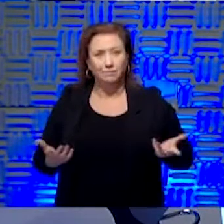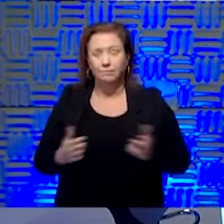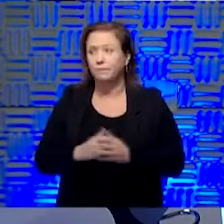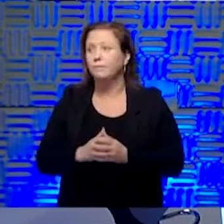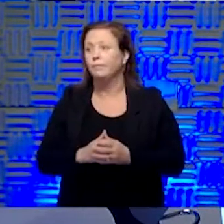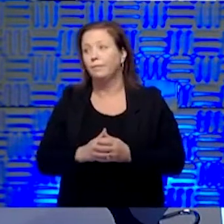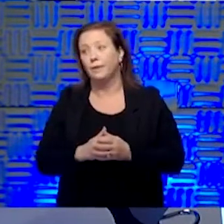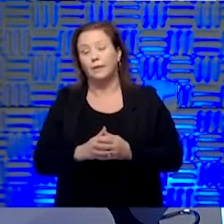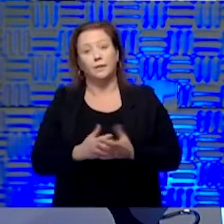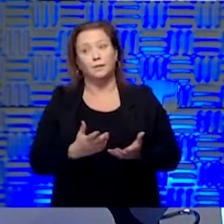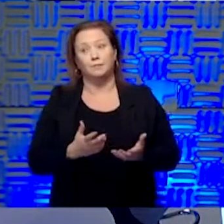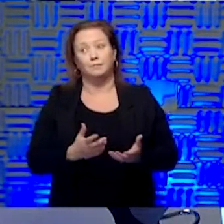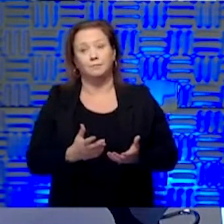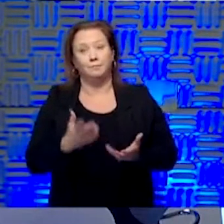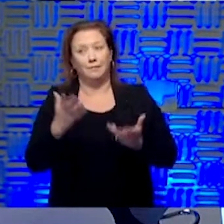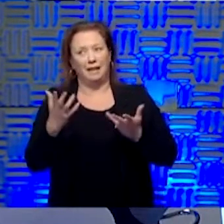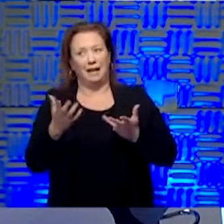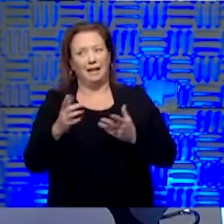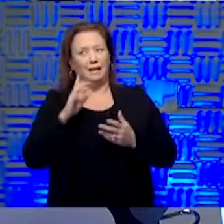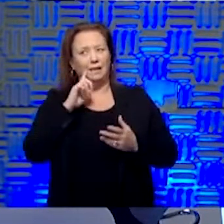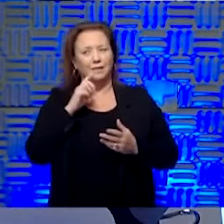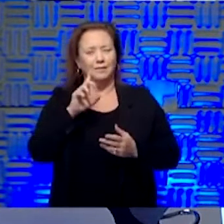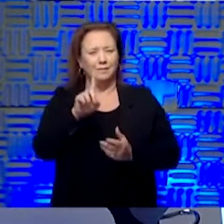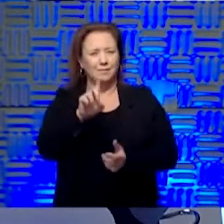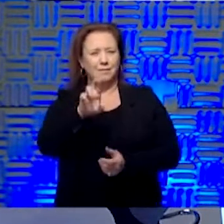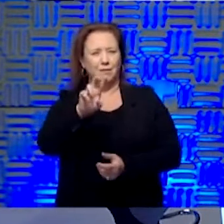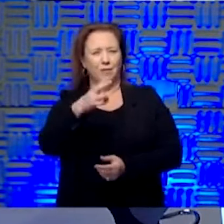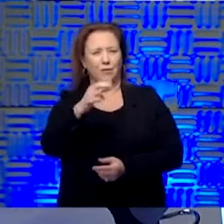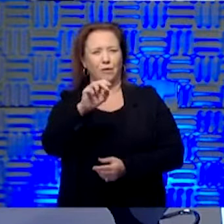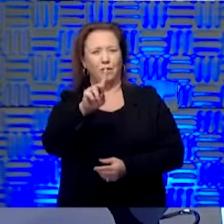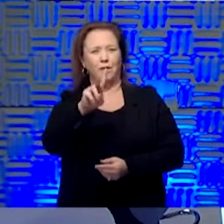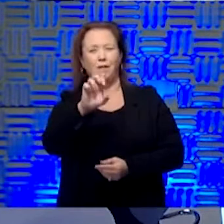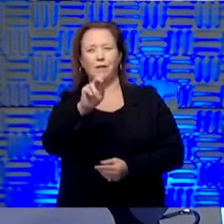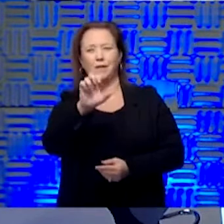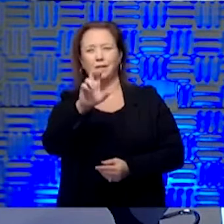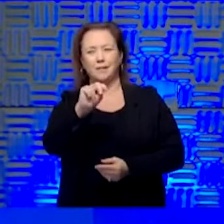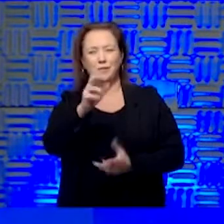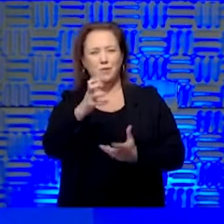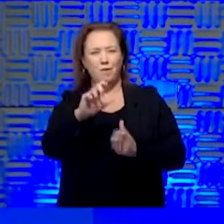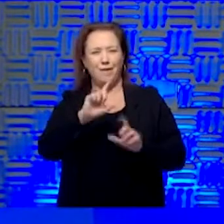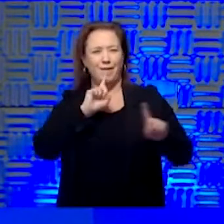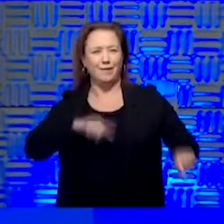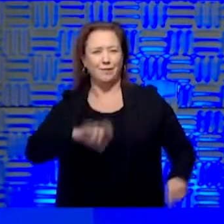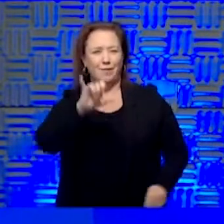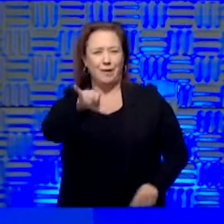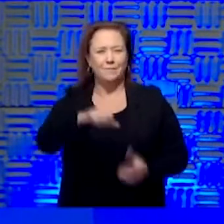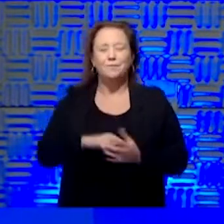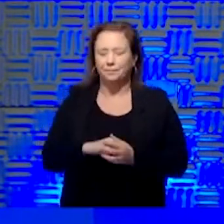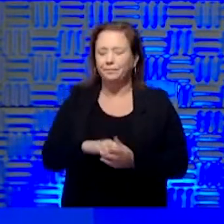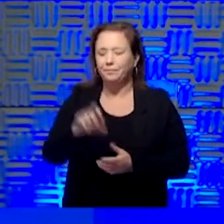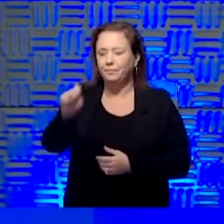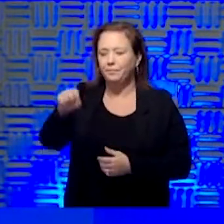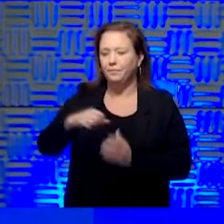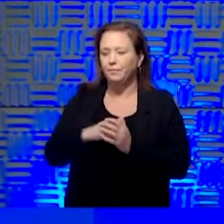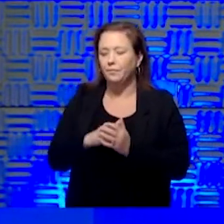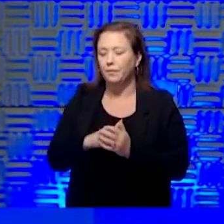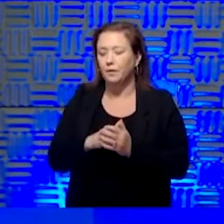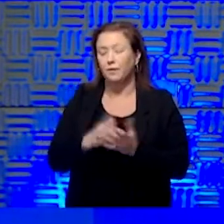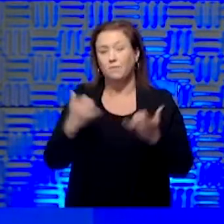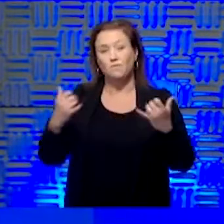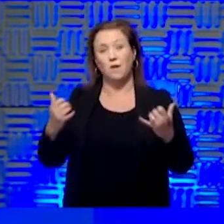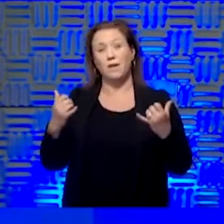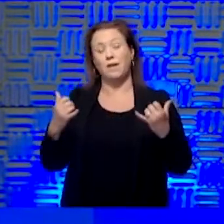I think that's yours, but I have a follow-up, too, because I want to spin off this, so go ahead. Yeah, mean, at this point in time,